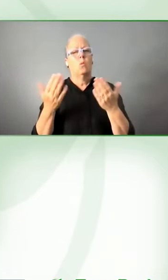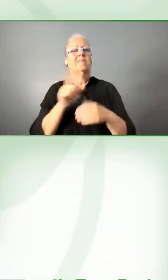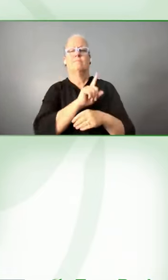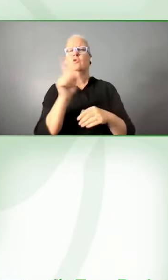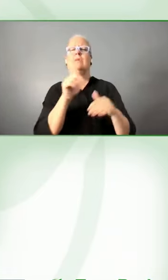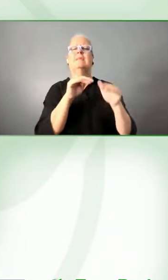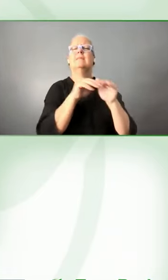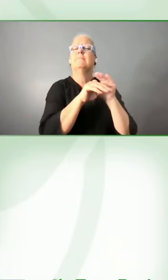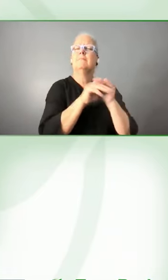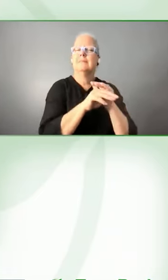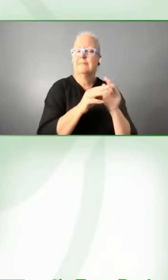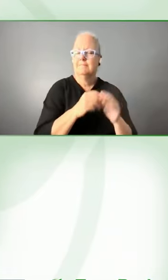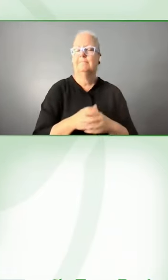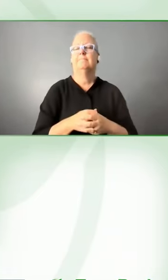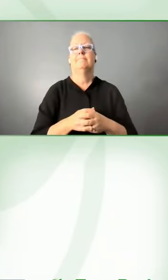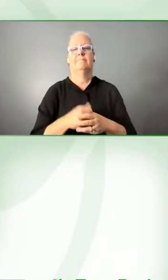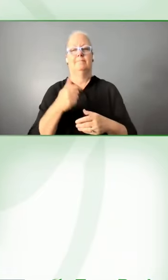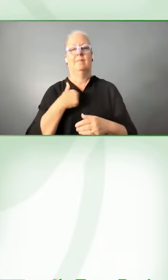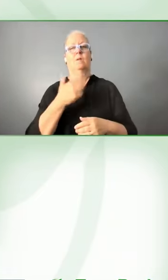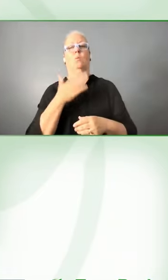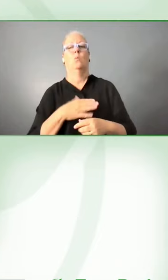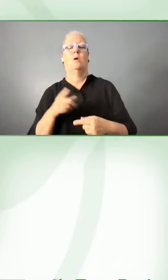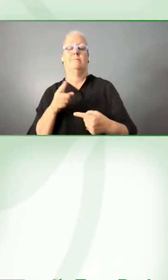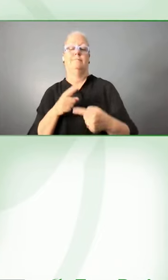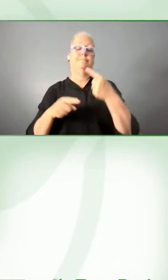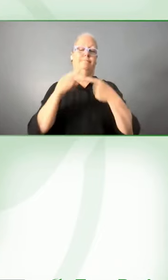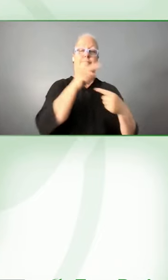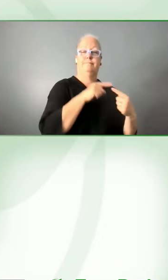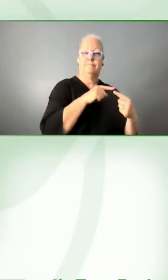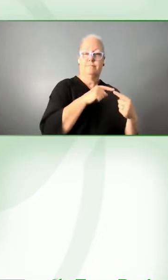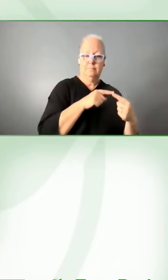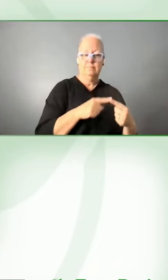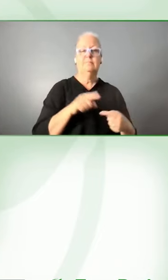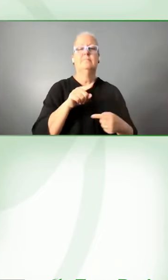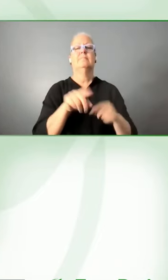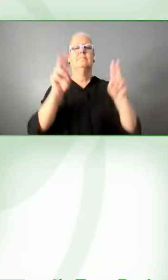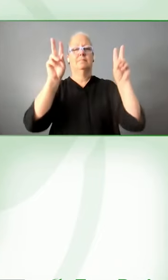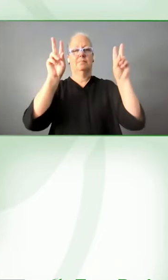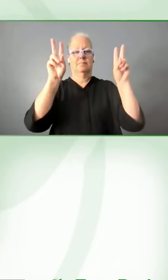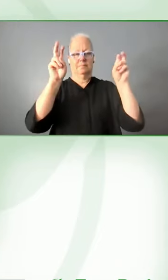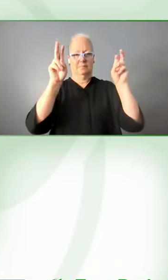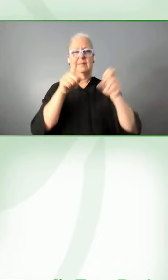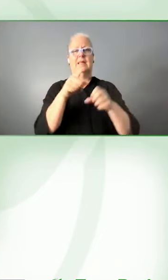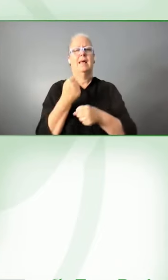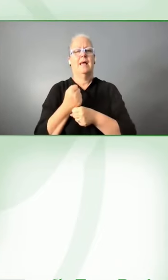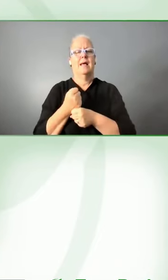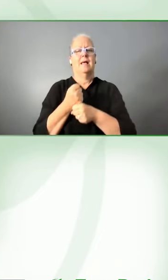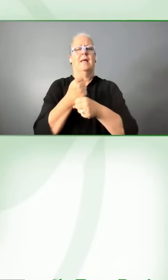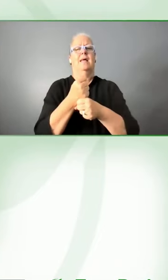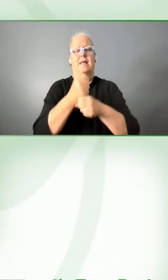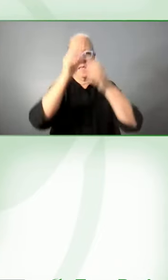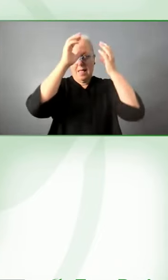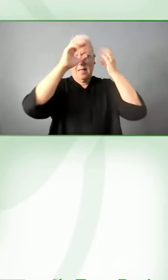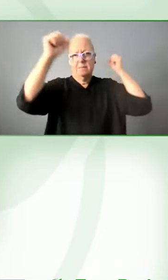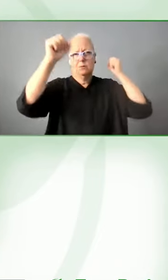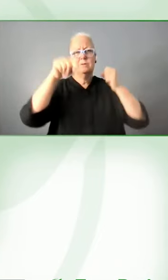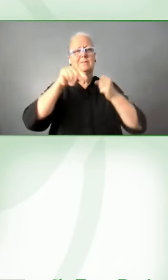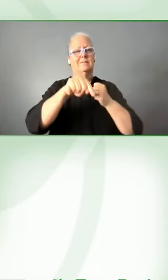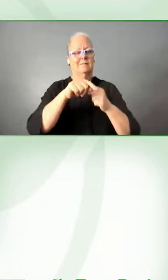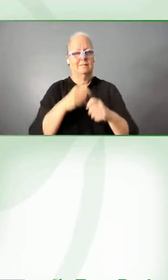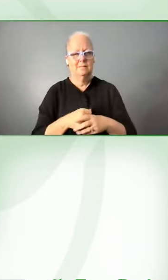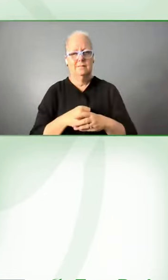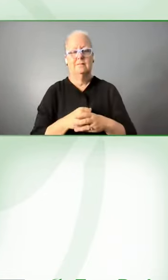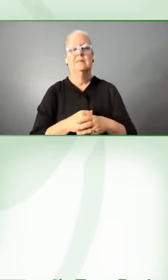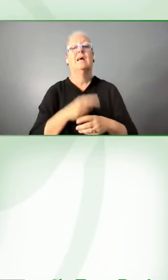i'd just like to bring that back to the um topic of the the ambassador focus financial exclusion um is